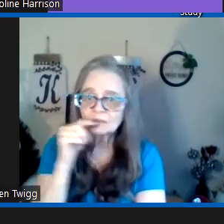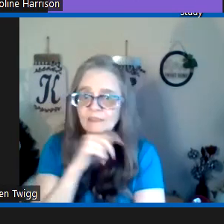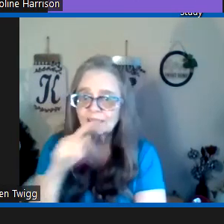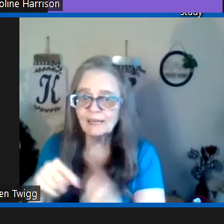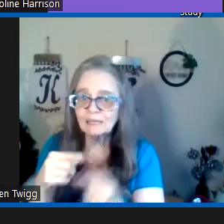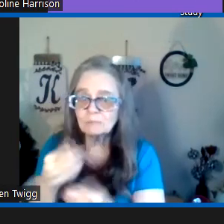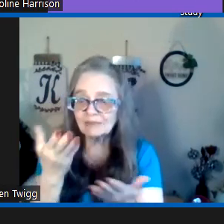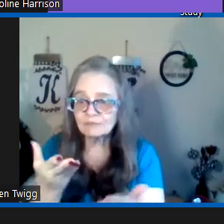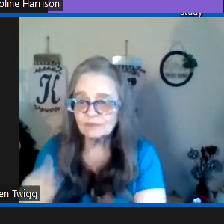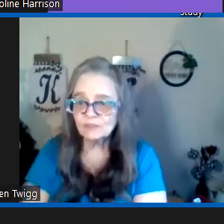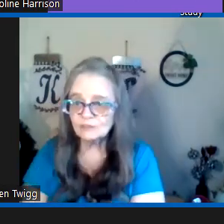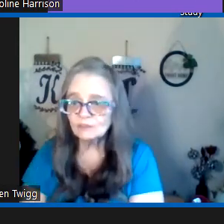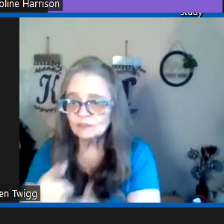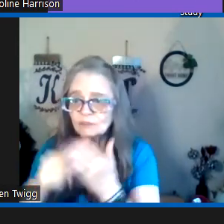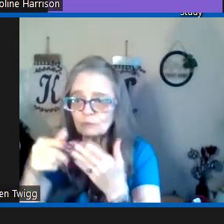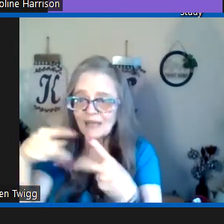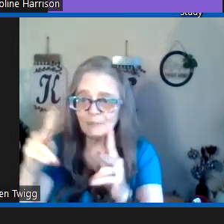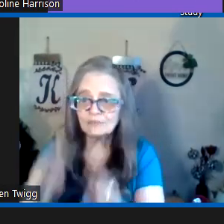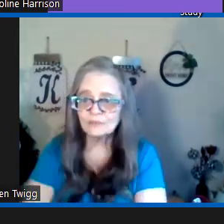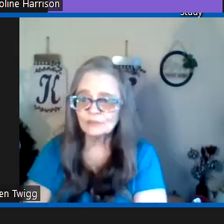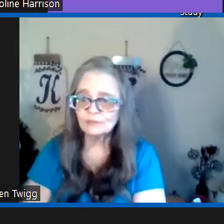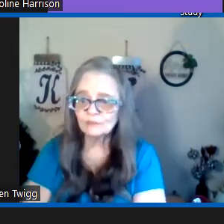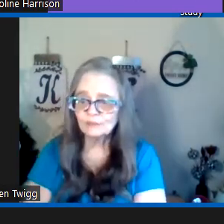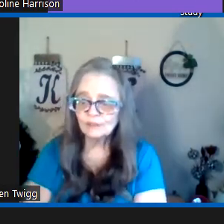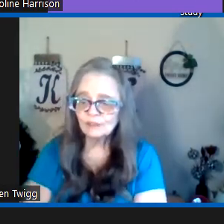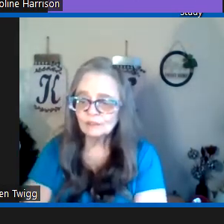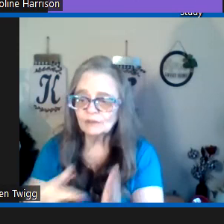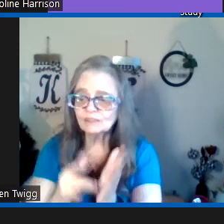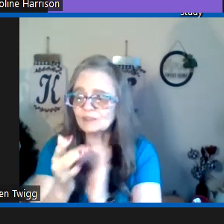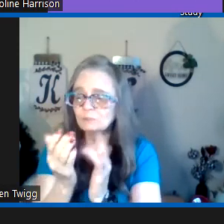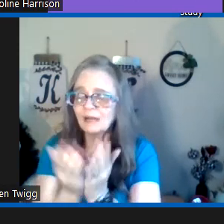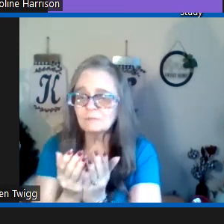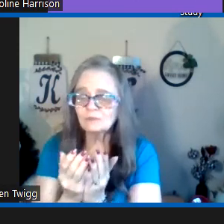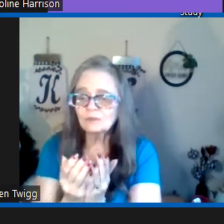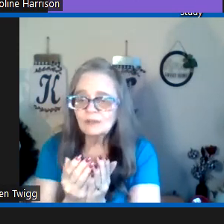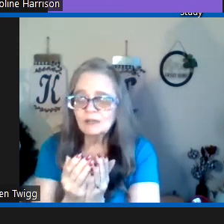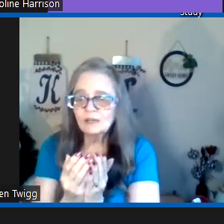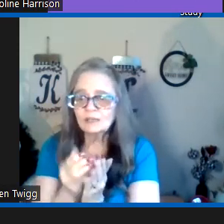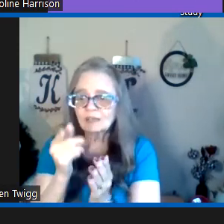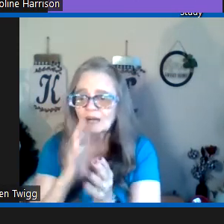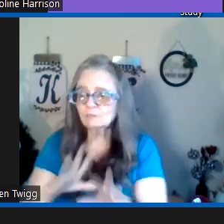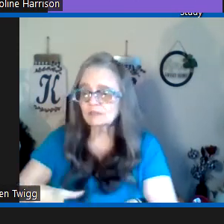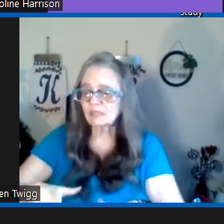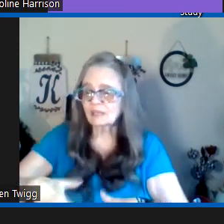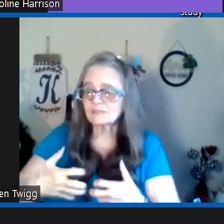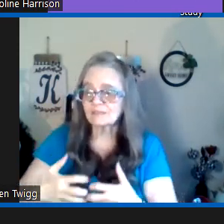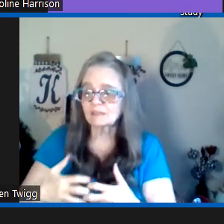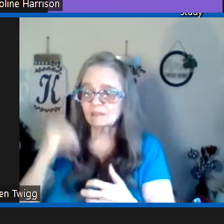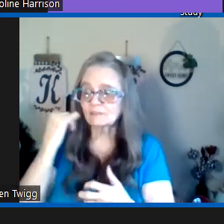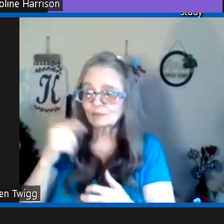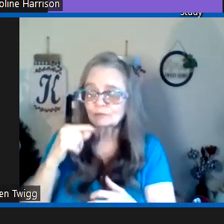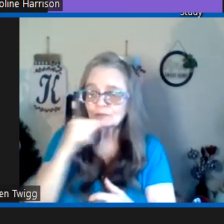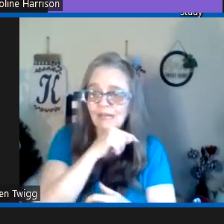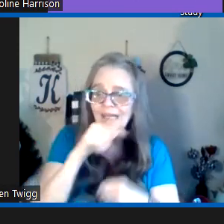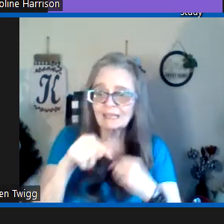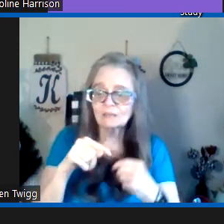or lie about the vision do you know what happens to you according to the bible god would get upset